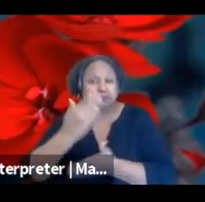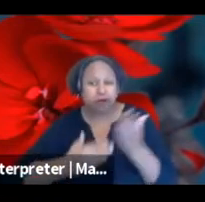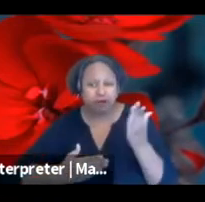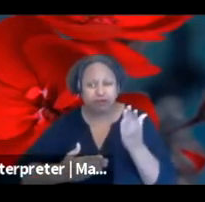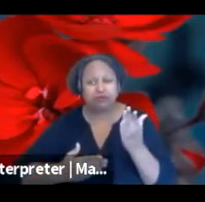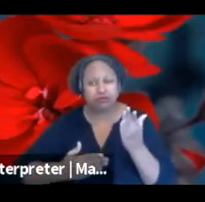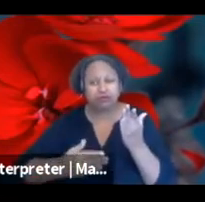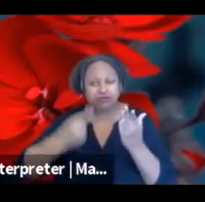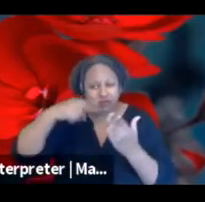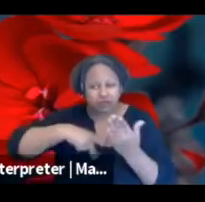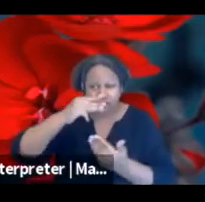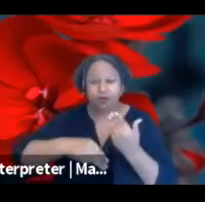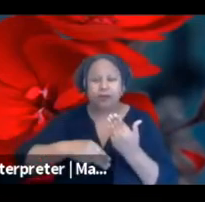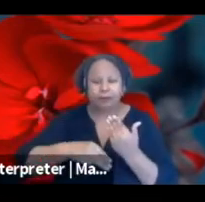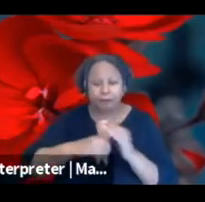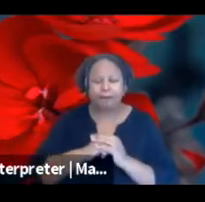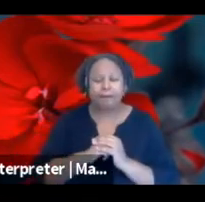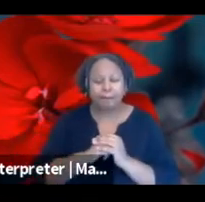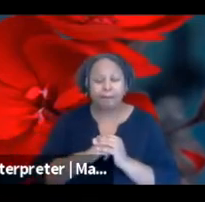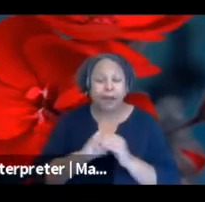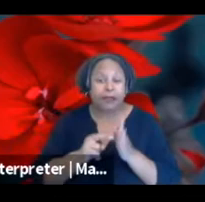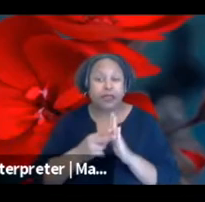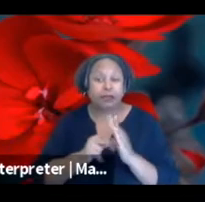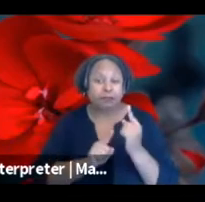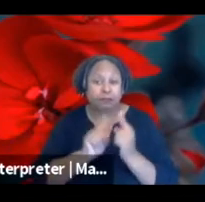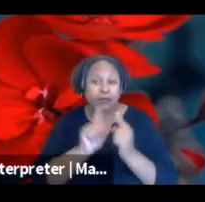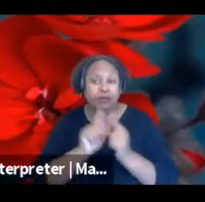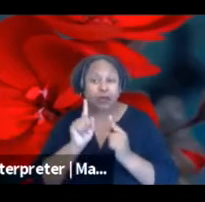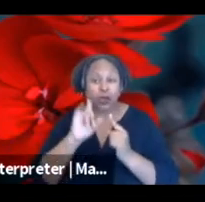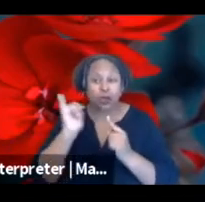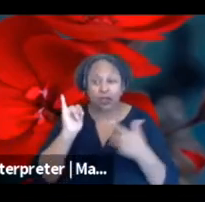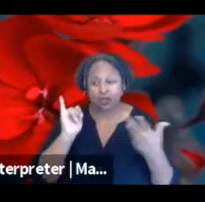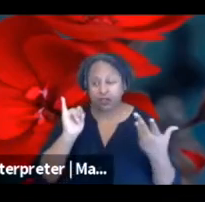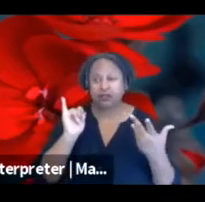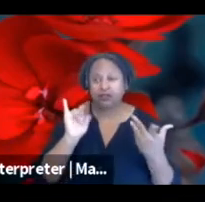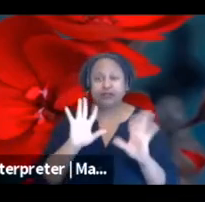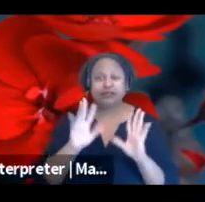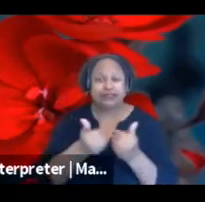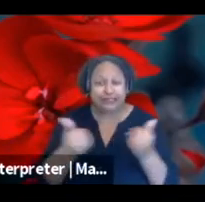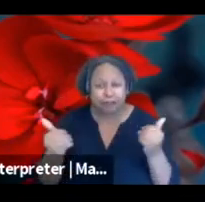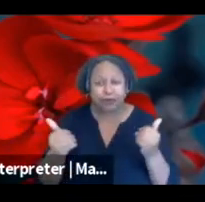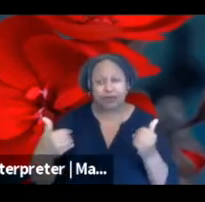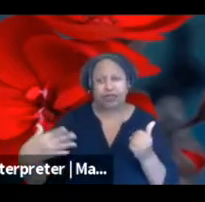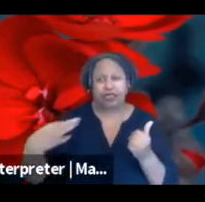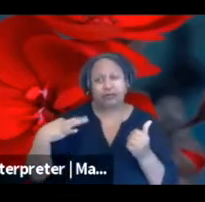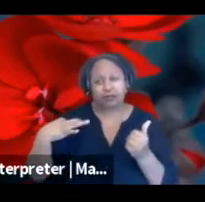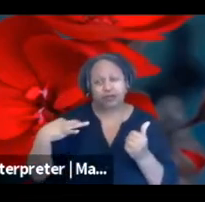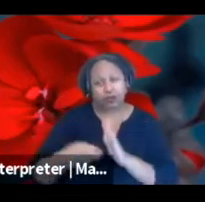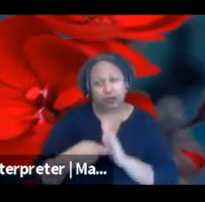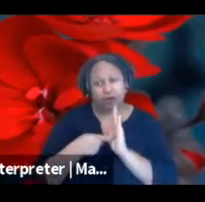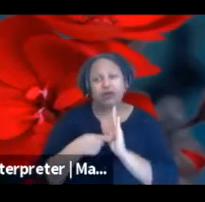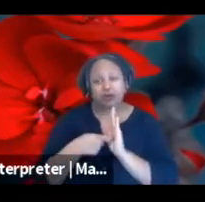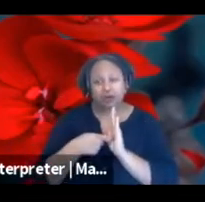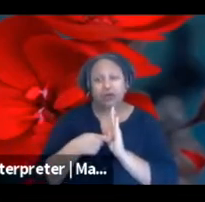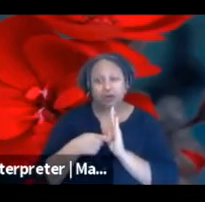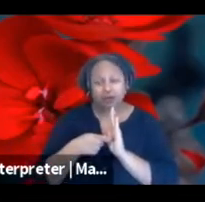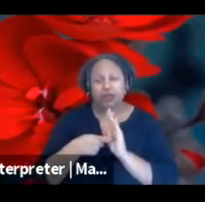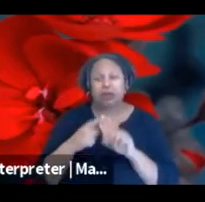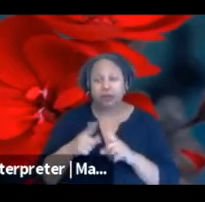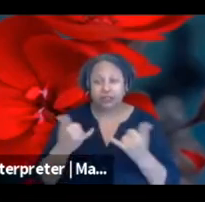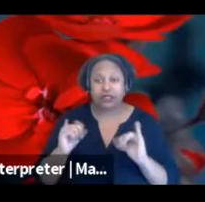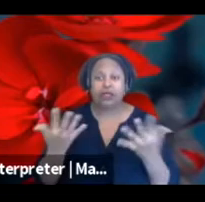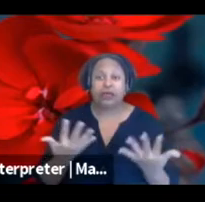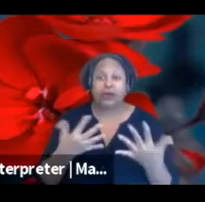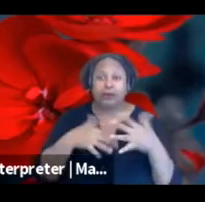component. So the mentorship component would be a separate type of application but would be integrated into